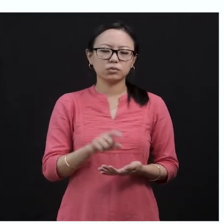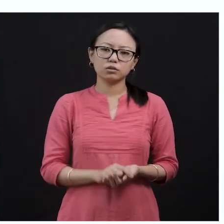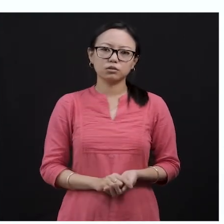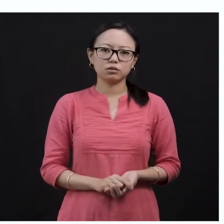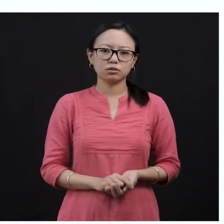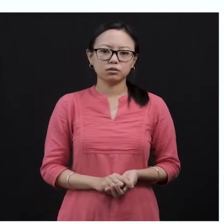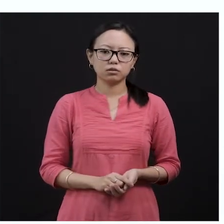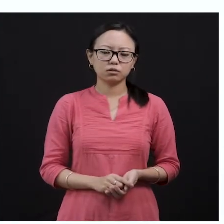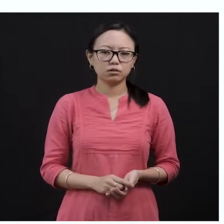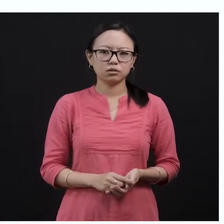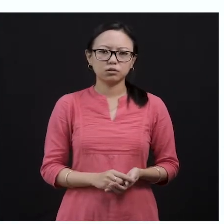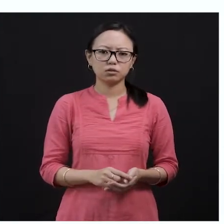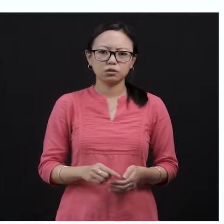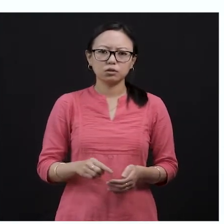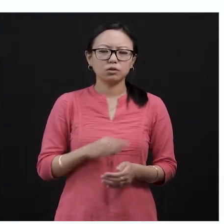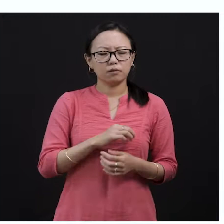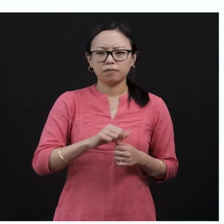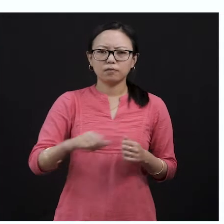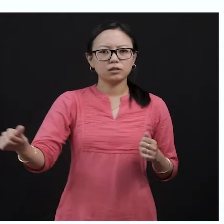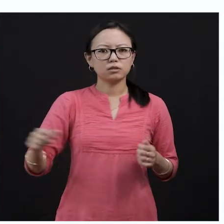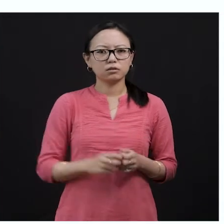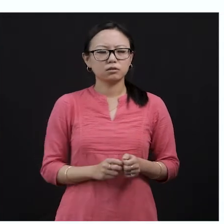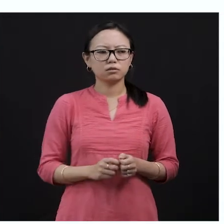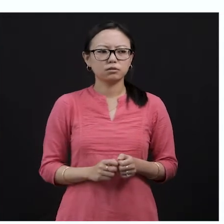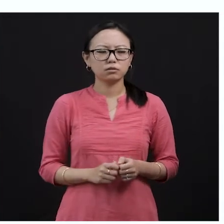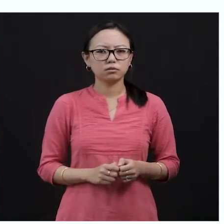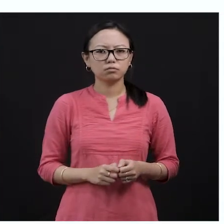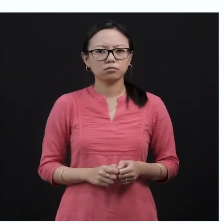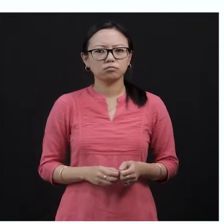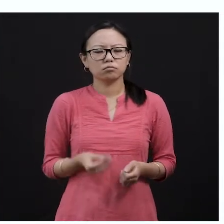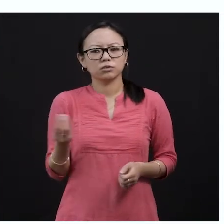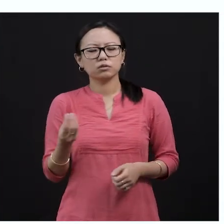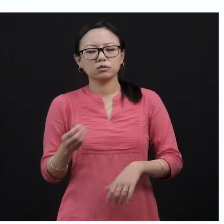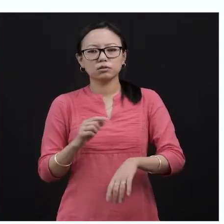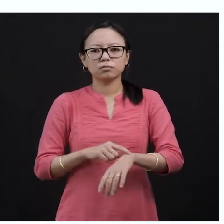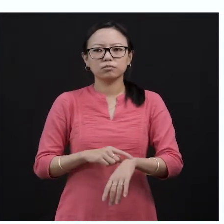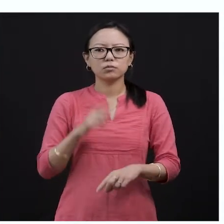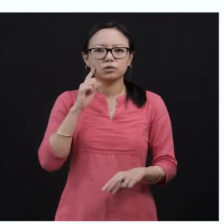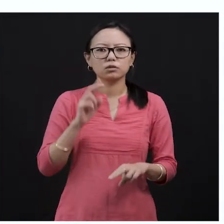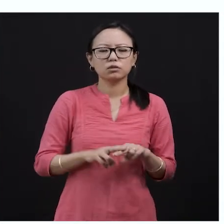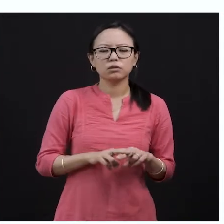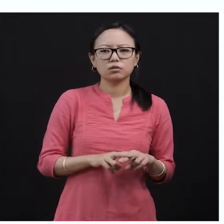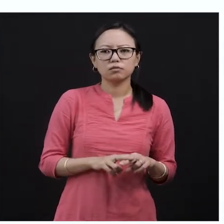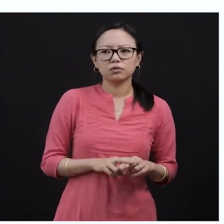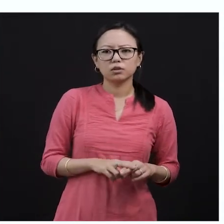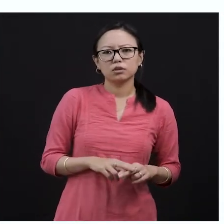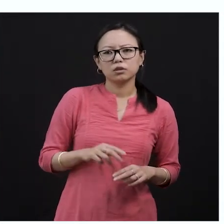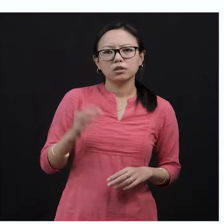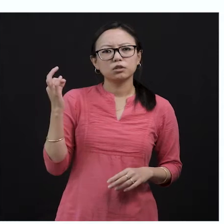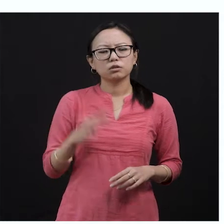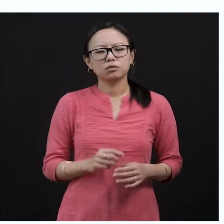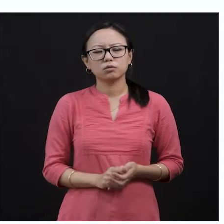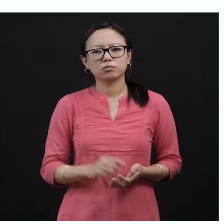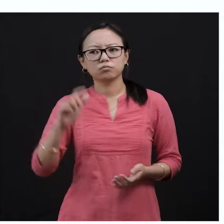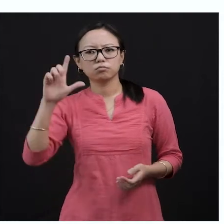reluctance or without stopping. Sometimes there if you are reading a new language, you find it difficult, right? You find it difficult to